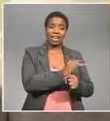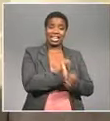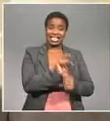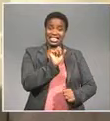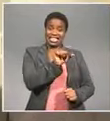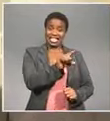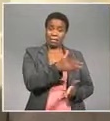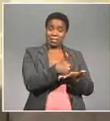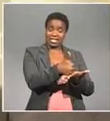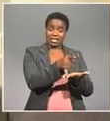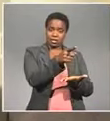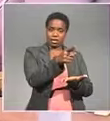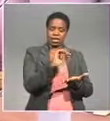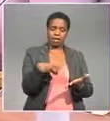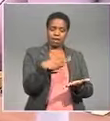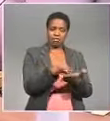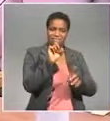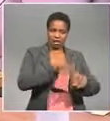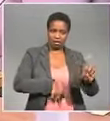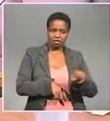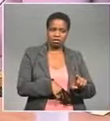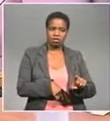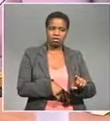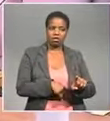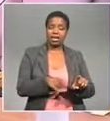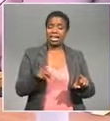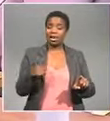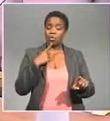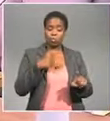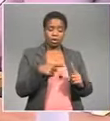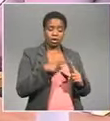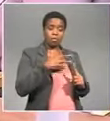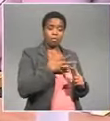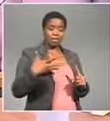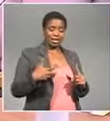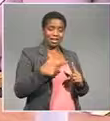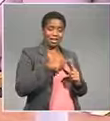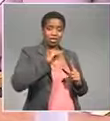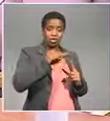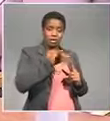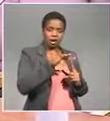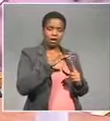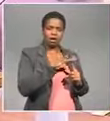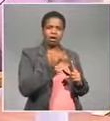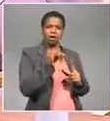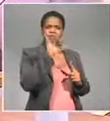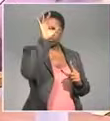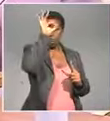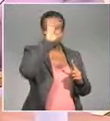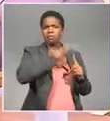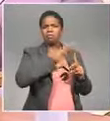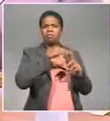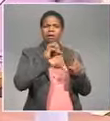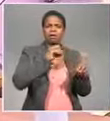application ultimately failed Hofmeyer is also accusing Jiba of being involved in a plot to target high-ranking police officers